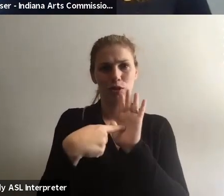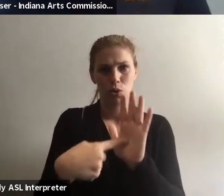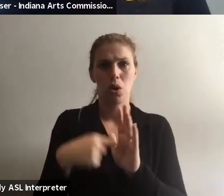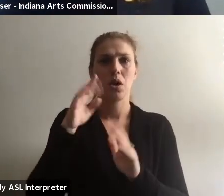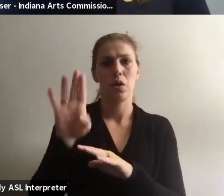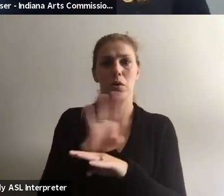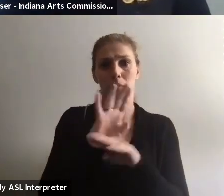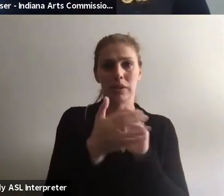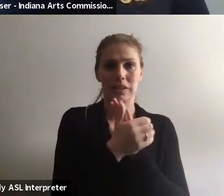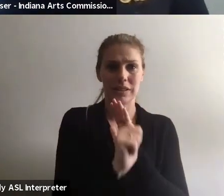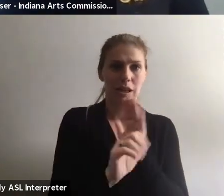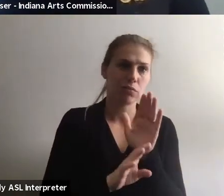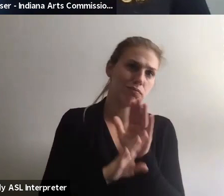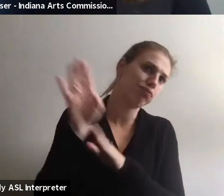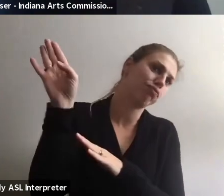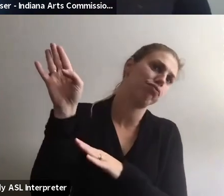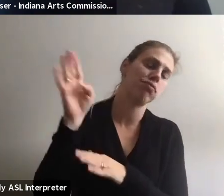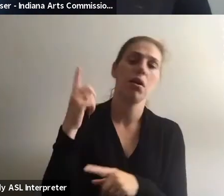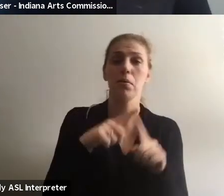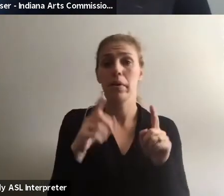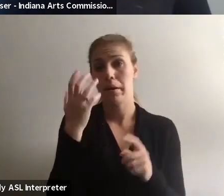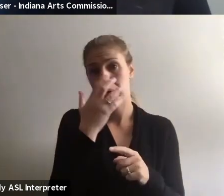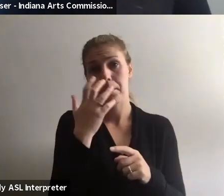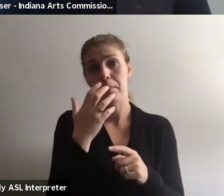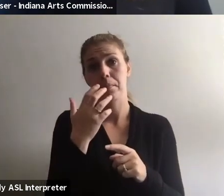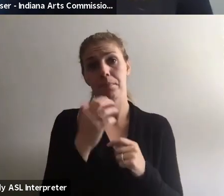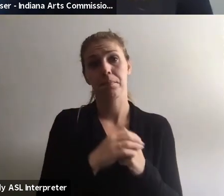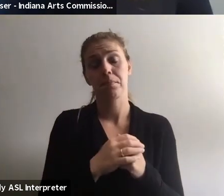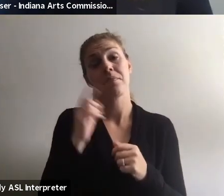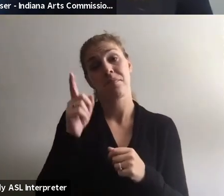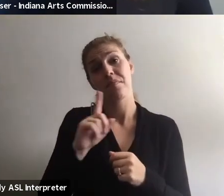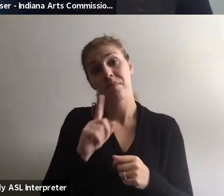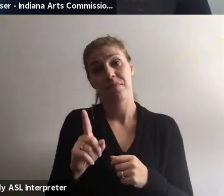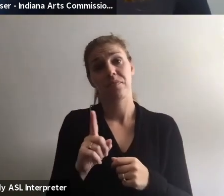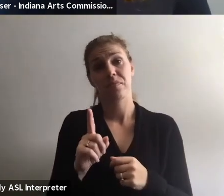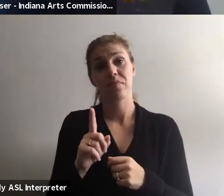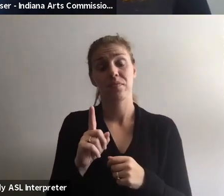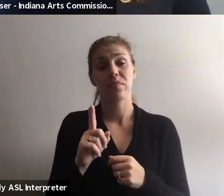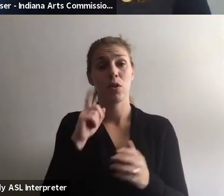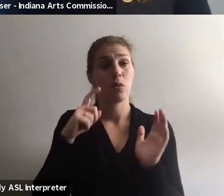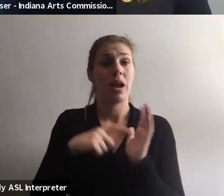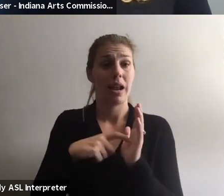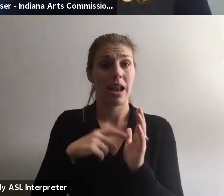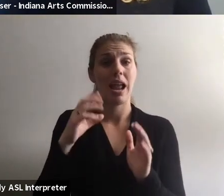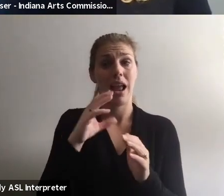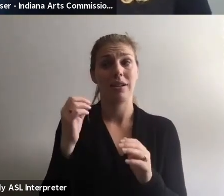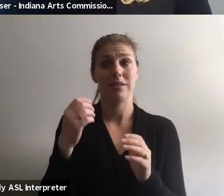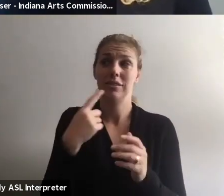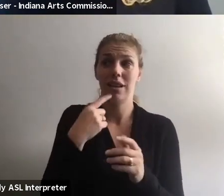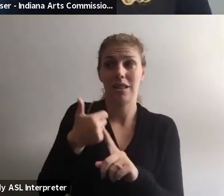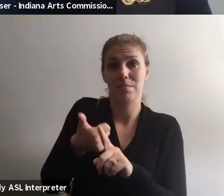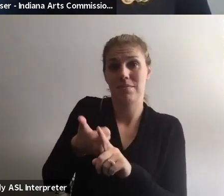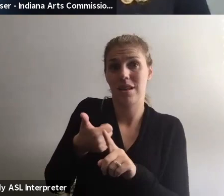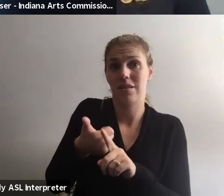business skills shot through the roof, right? But, um, they actually recognize and call out on their own